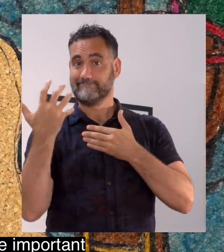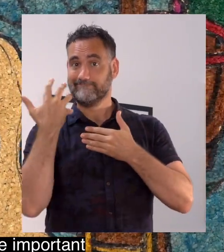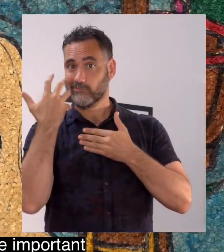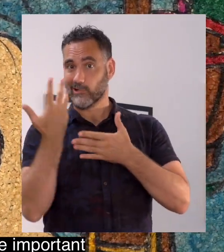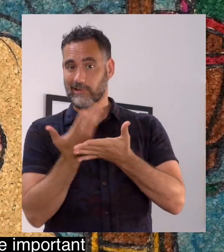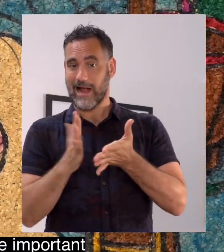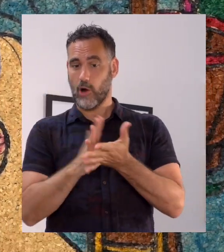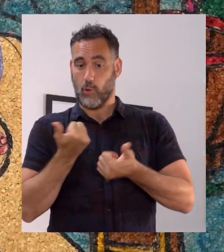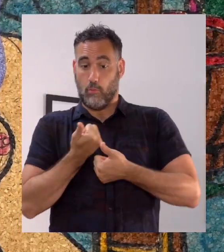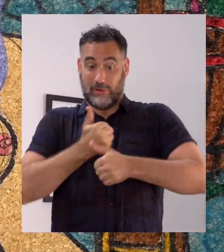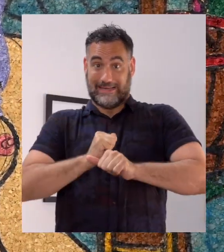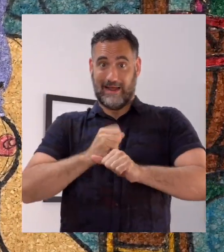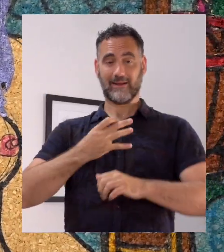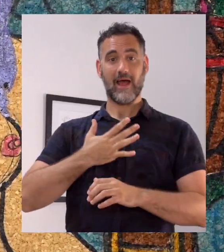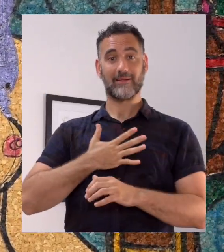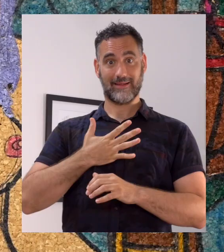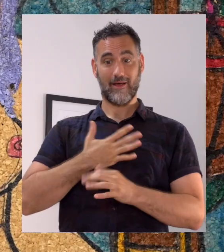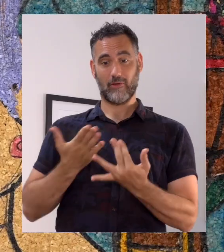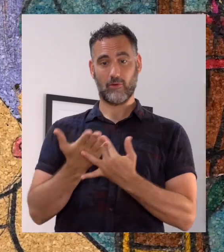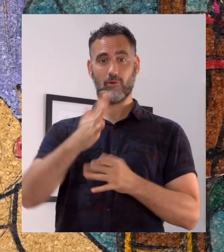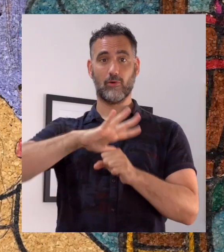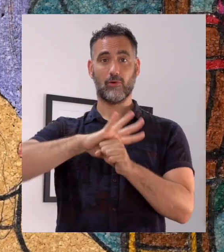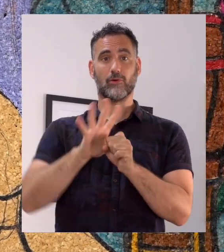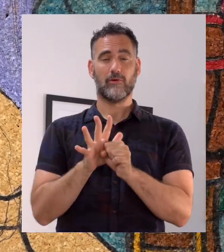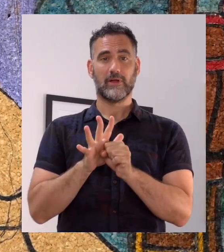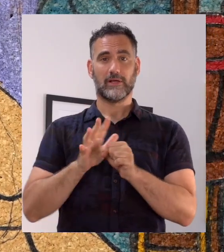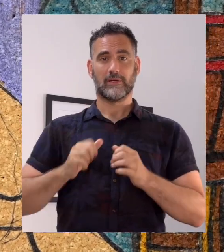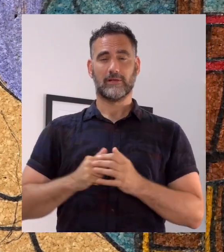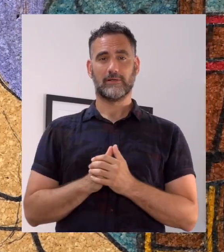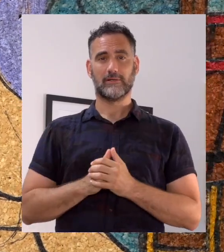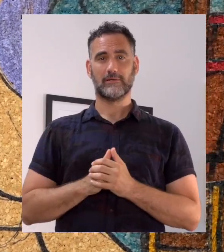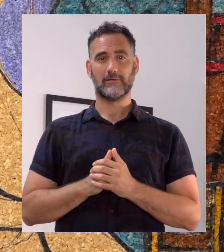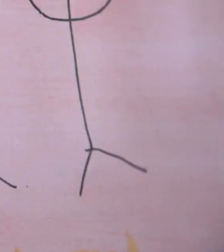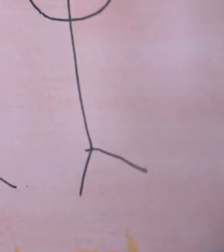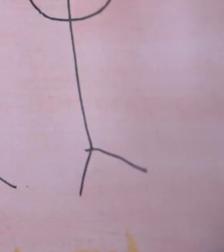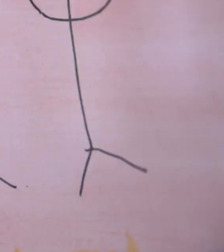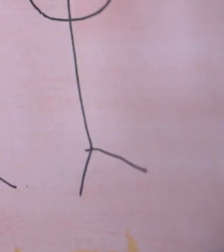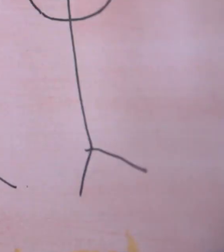even more important as we navigate a new COVID-safe world.